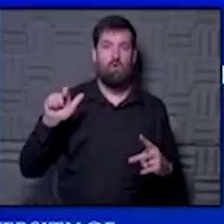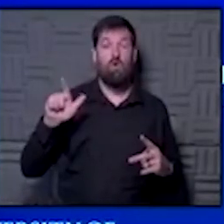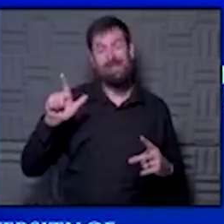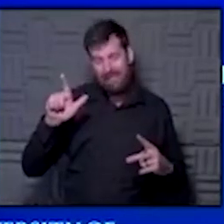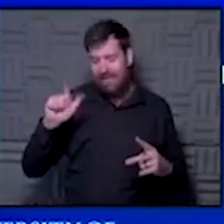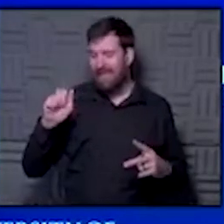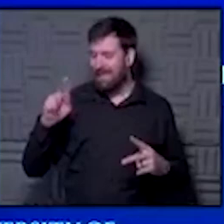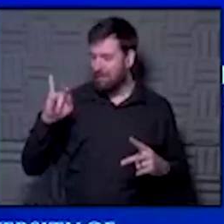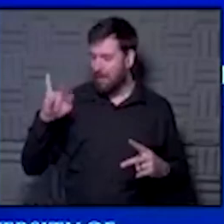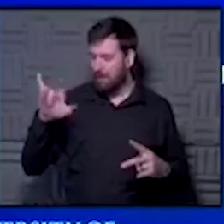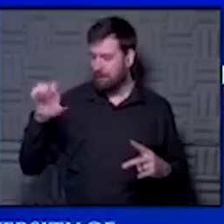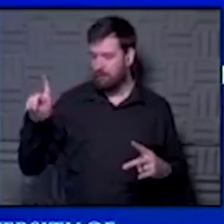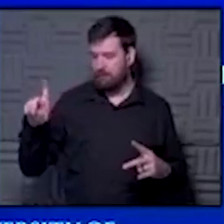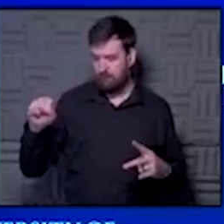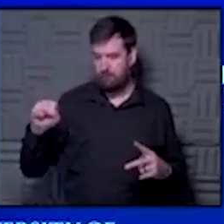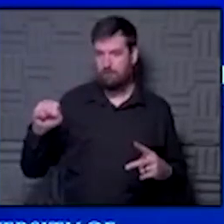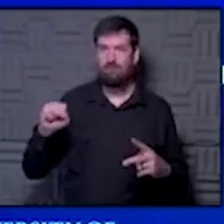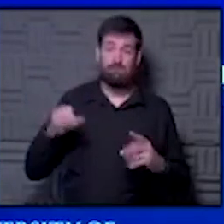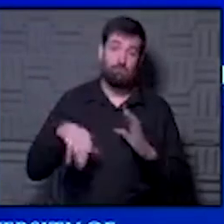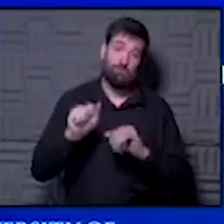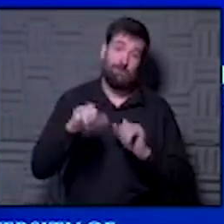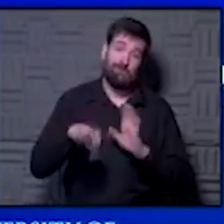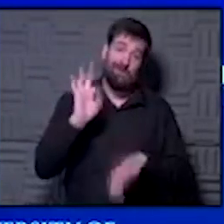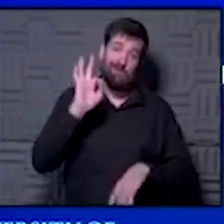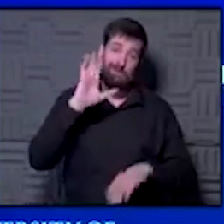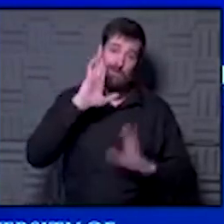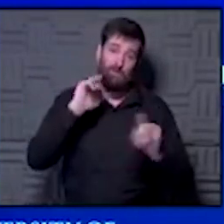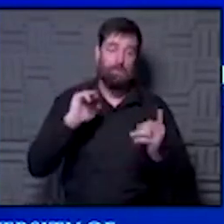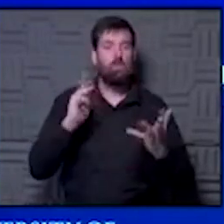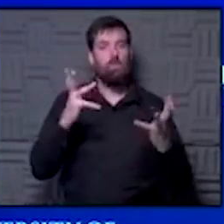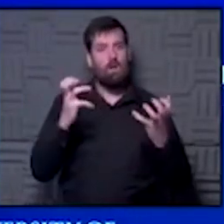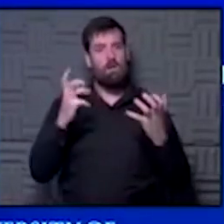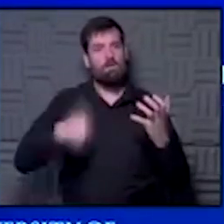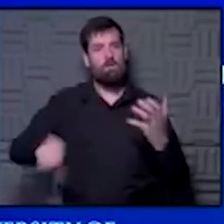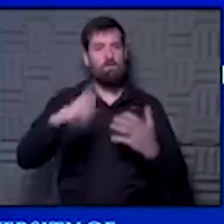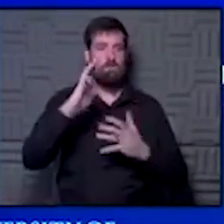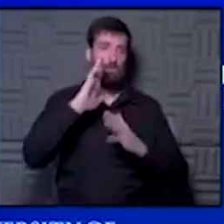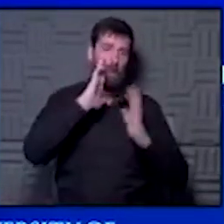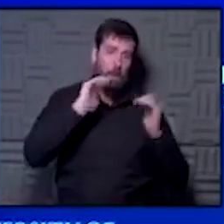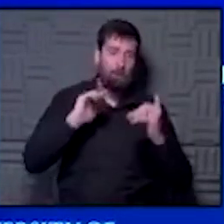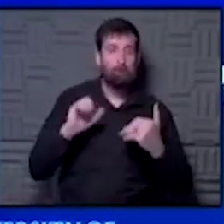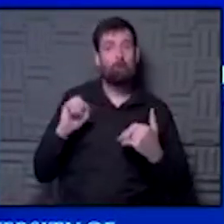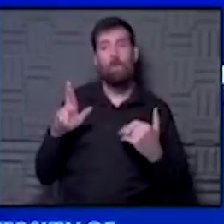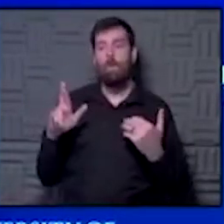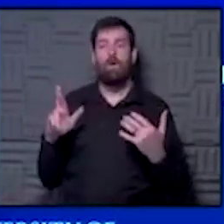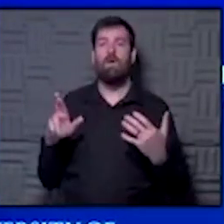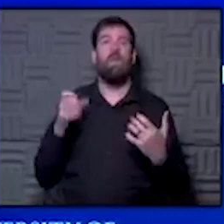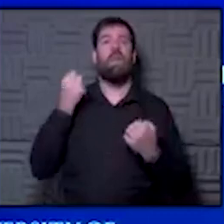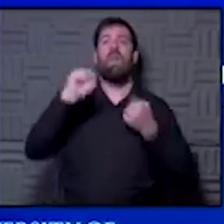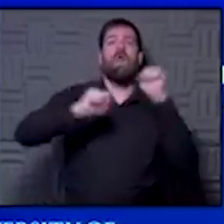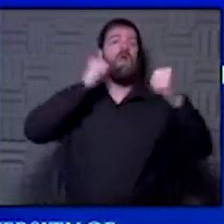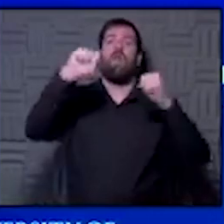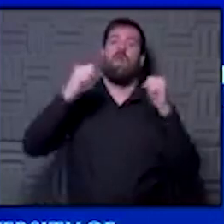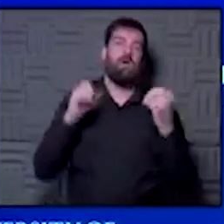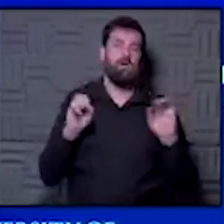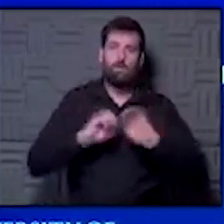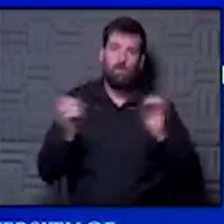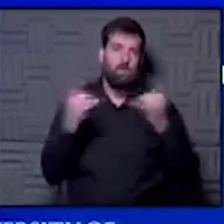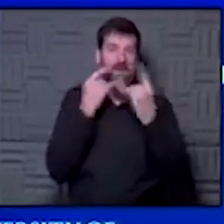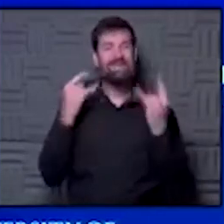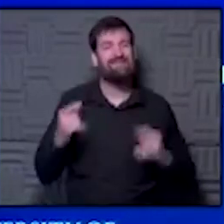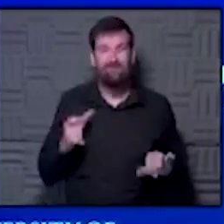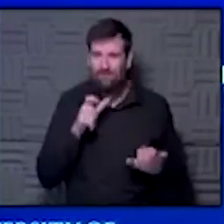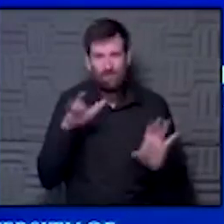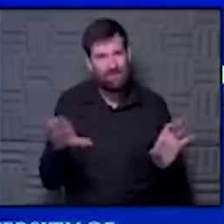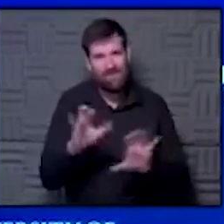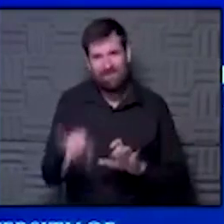of this type of a crisis, you try to find a little hope, right? We all want to find a little hope. Or we just rebel and we don't wear a mask. Don't do that.